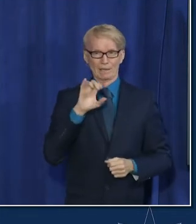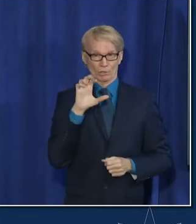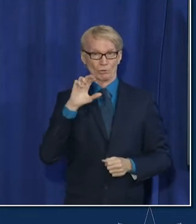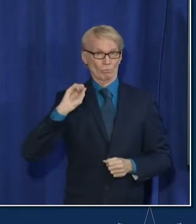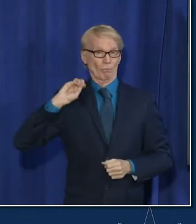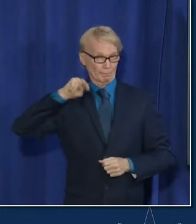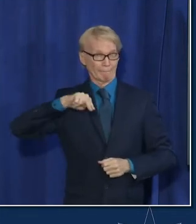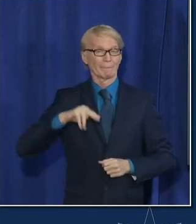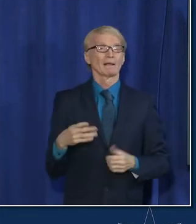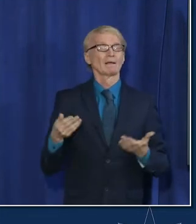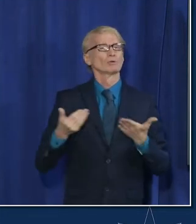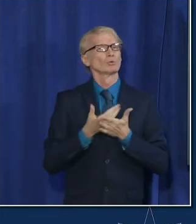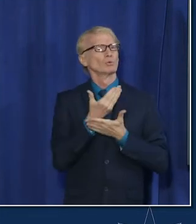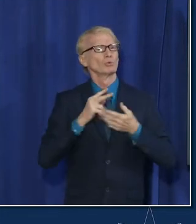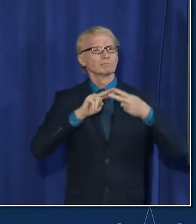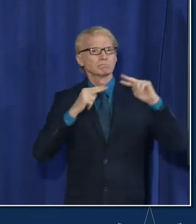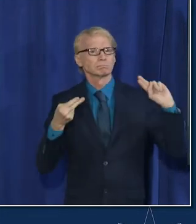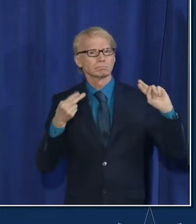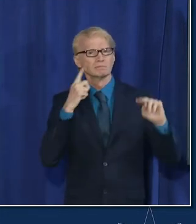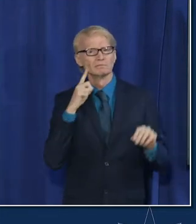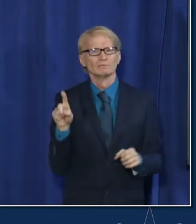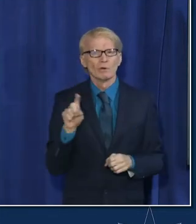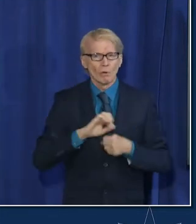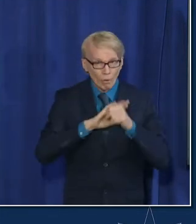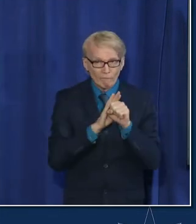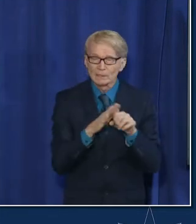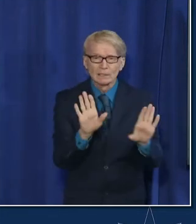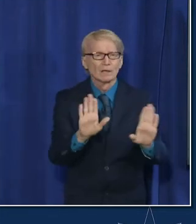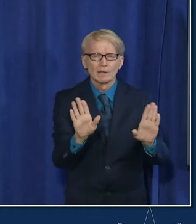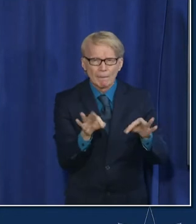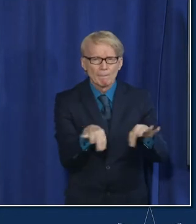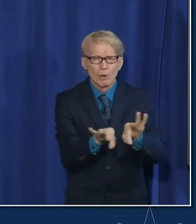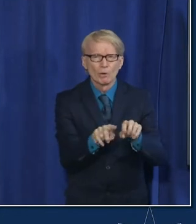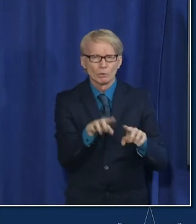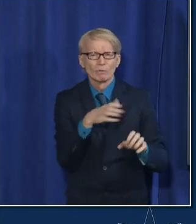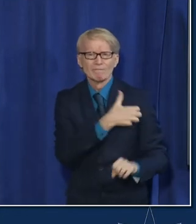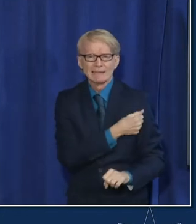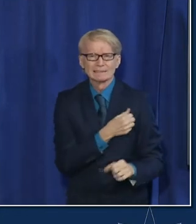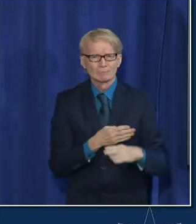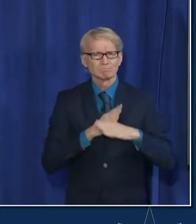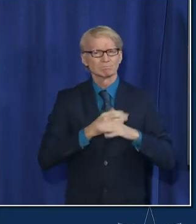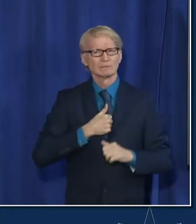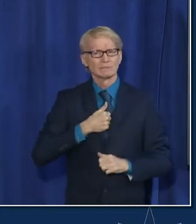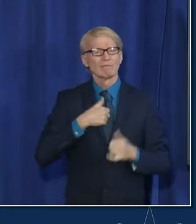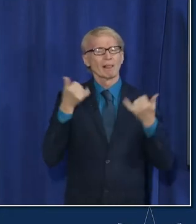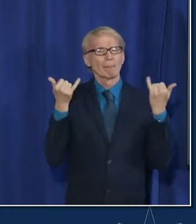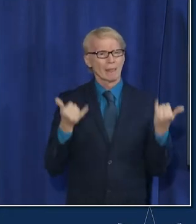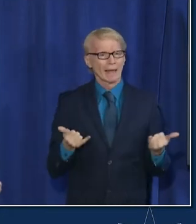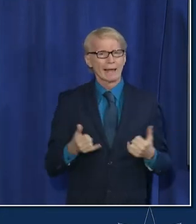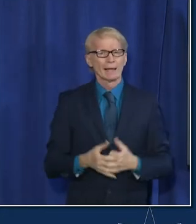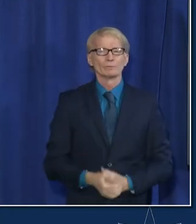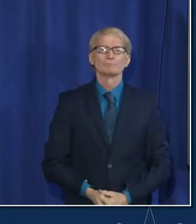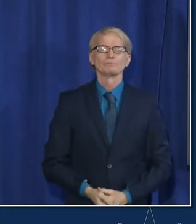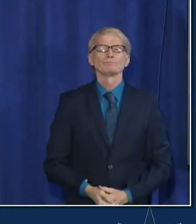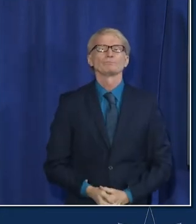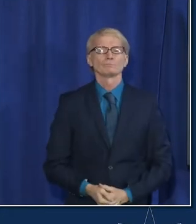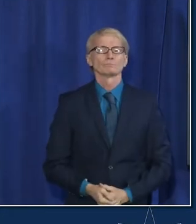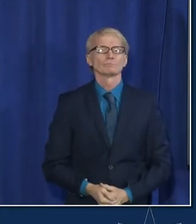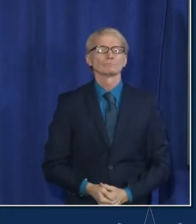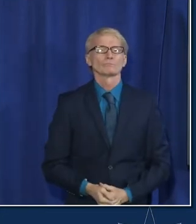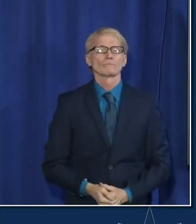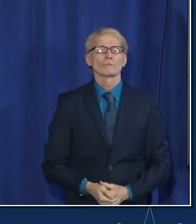important that people get get vaccinated now uh in terms of